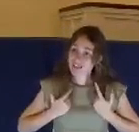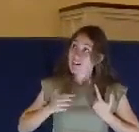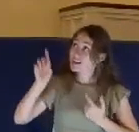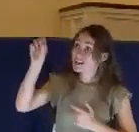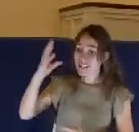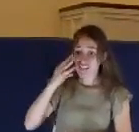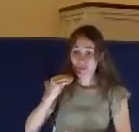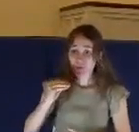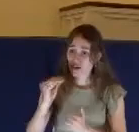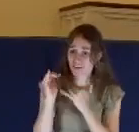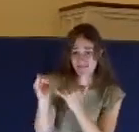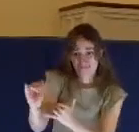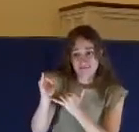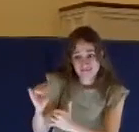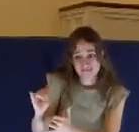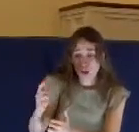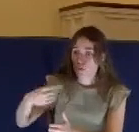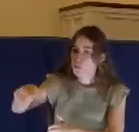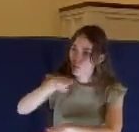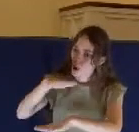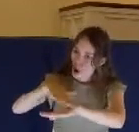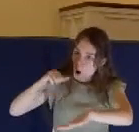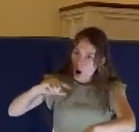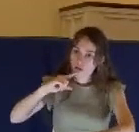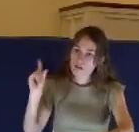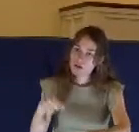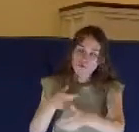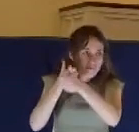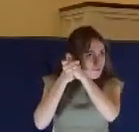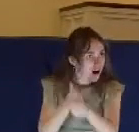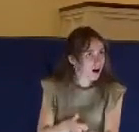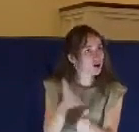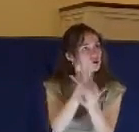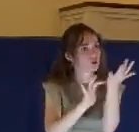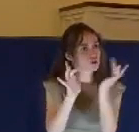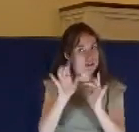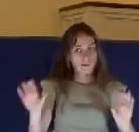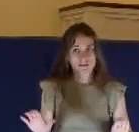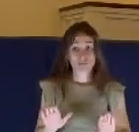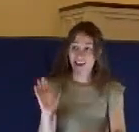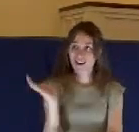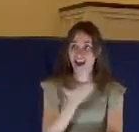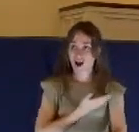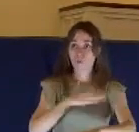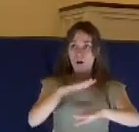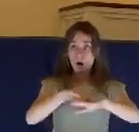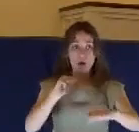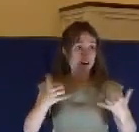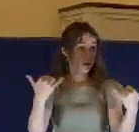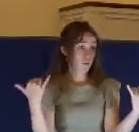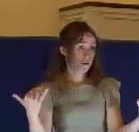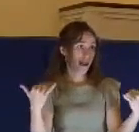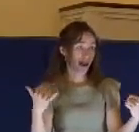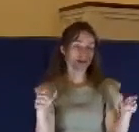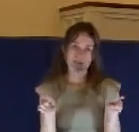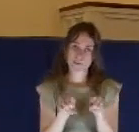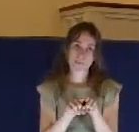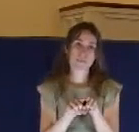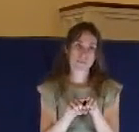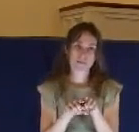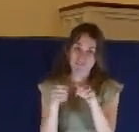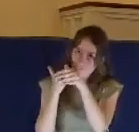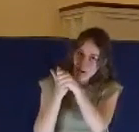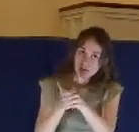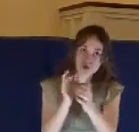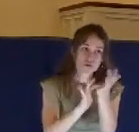to follow in his steps. That's the calling of every one of us here today. As we trace the